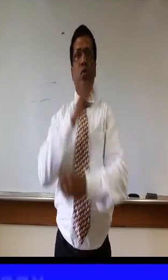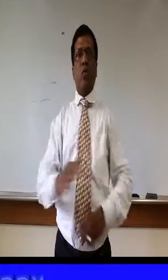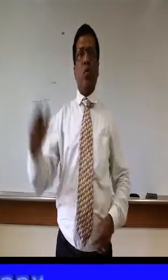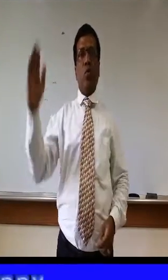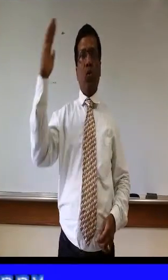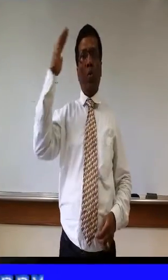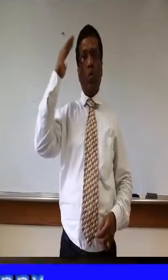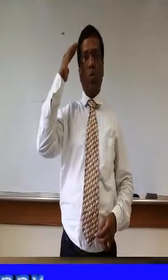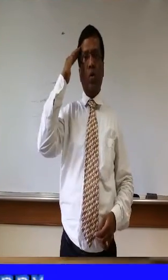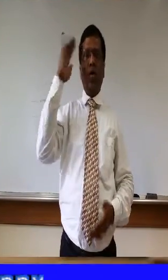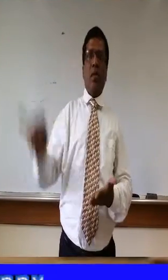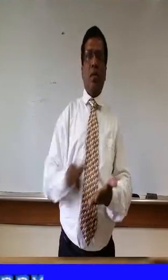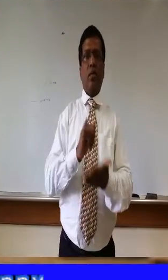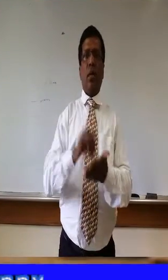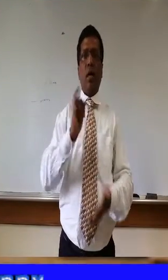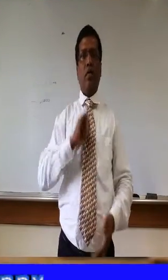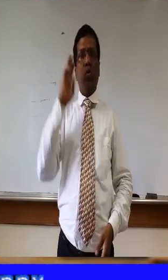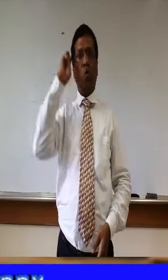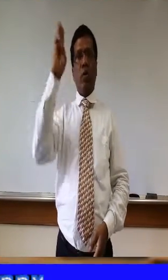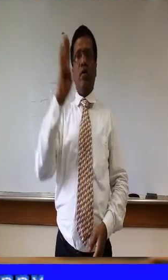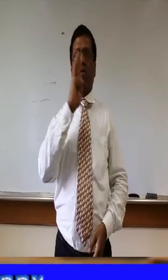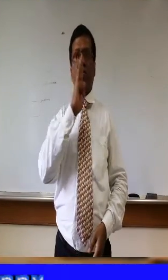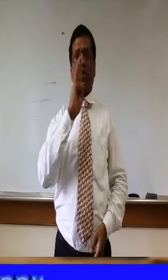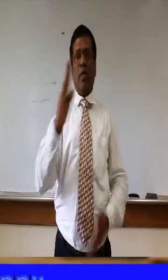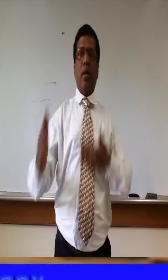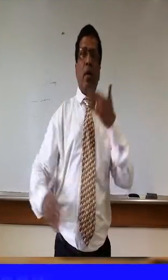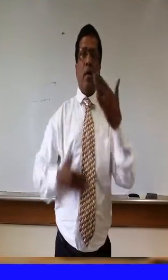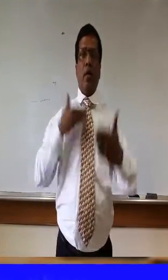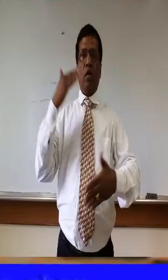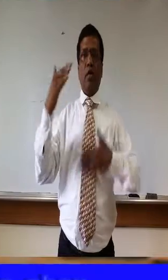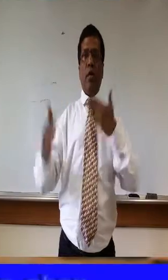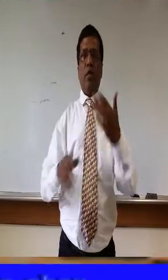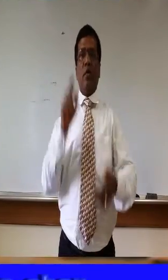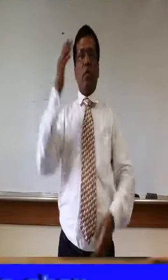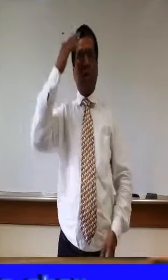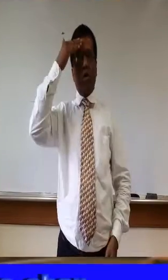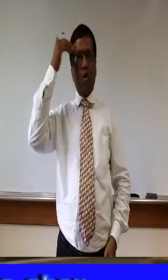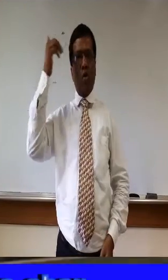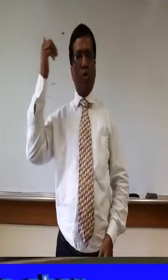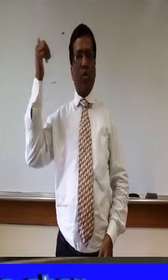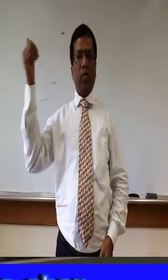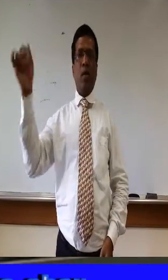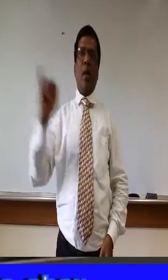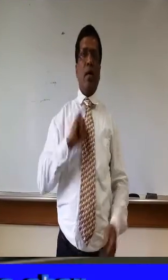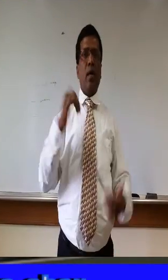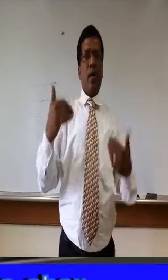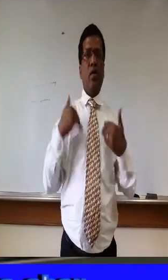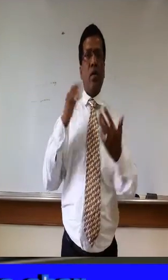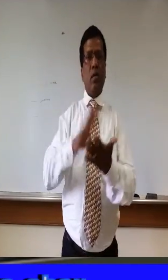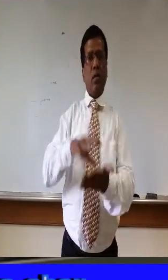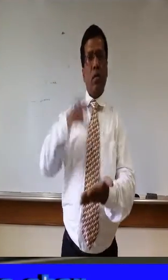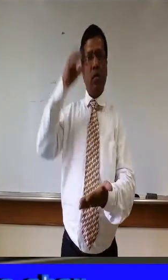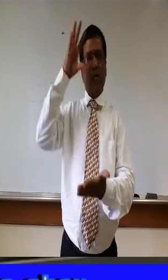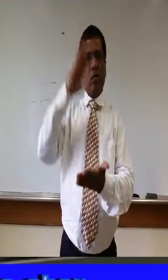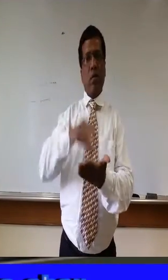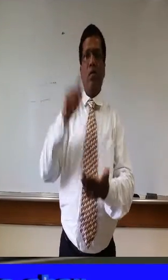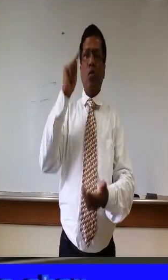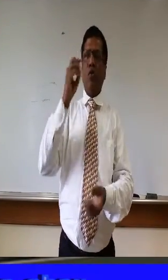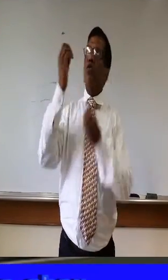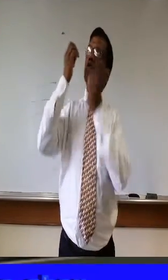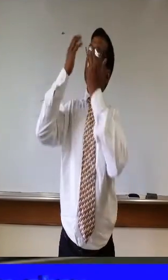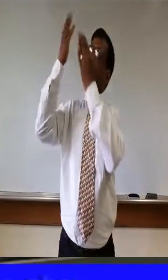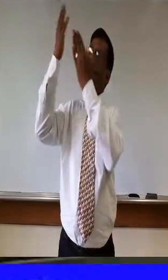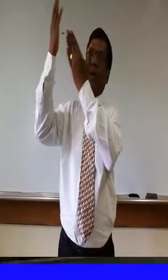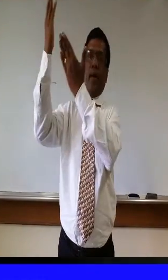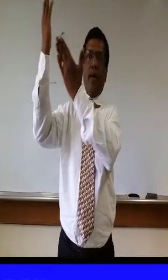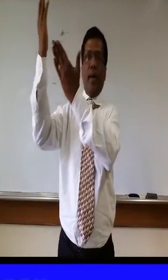heard when I pray To know that I will be happy Because